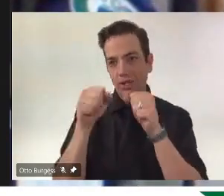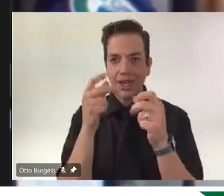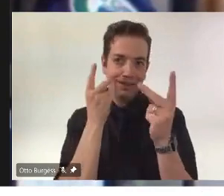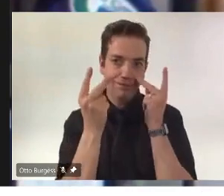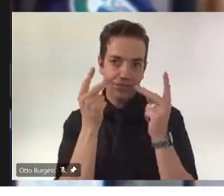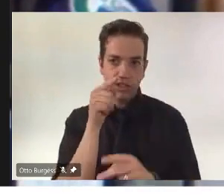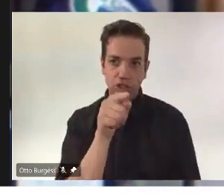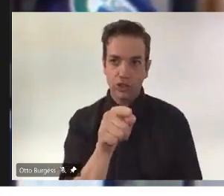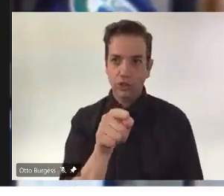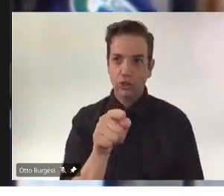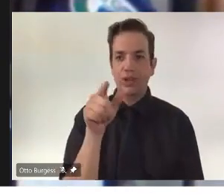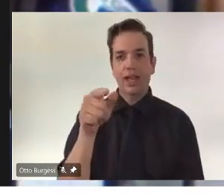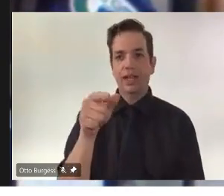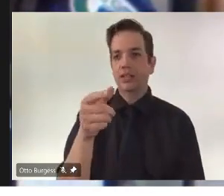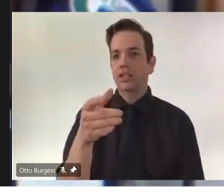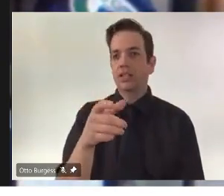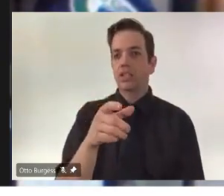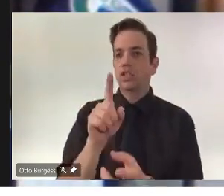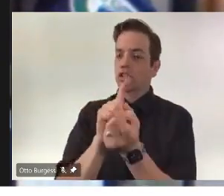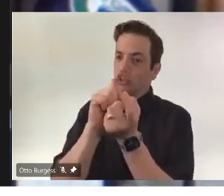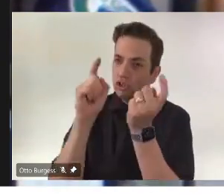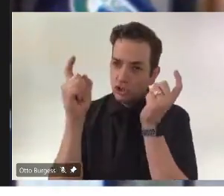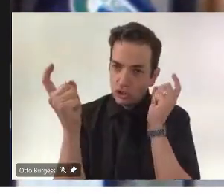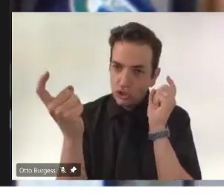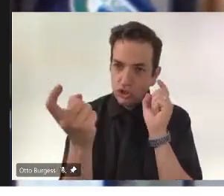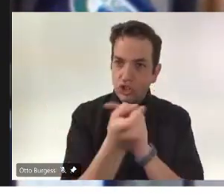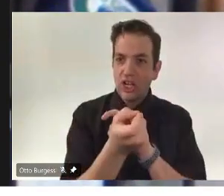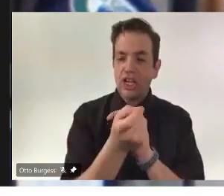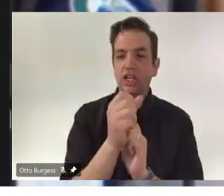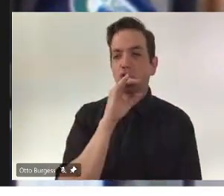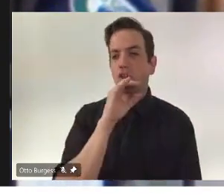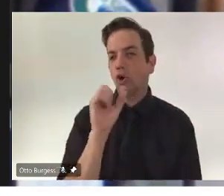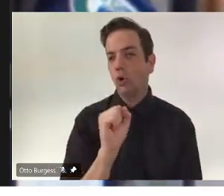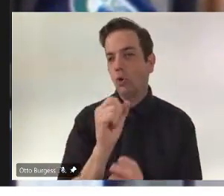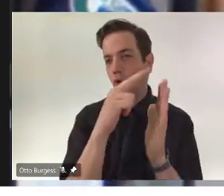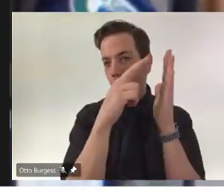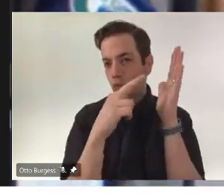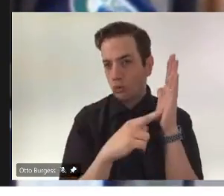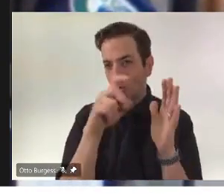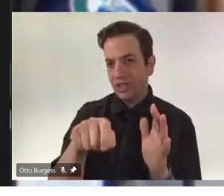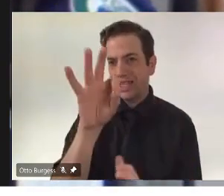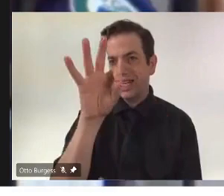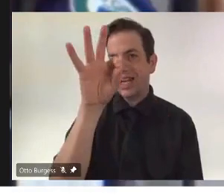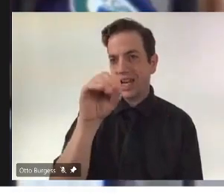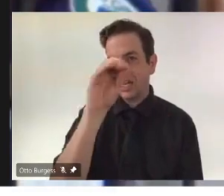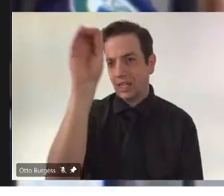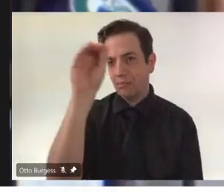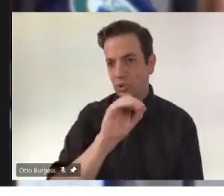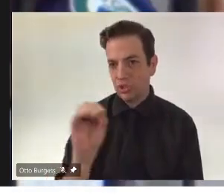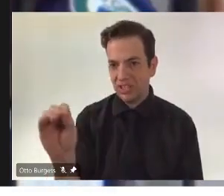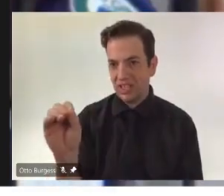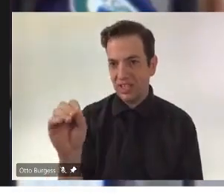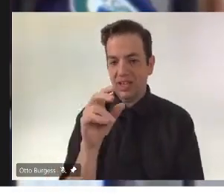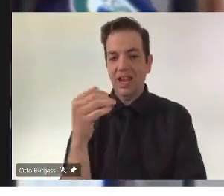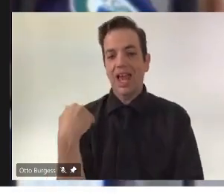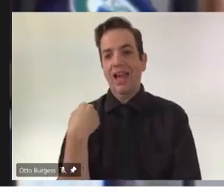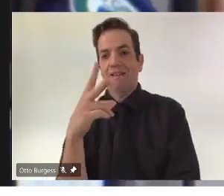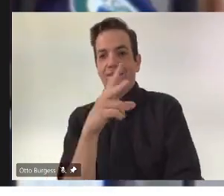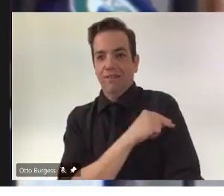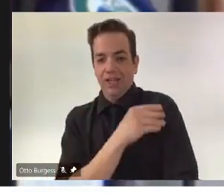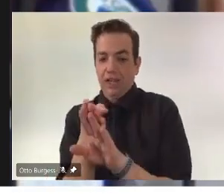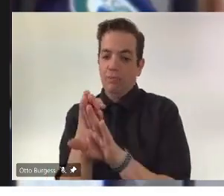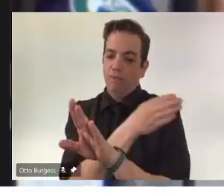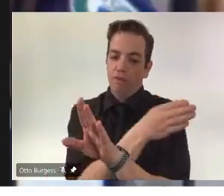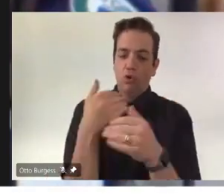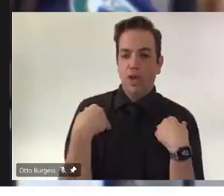needing to be vaccinated to be fully vaccinated before allowing visitors. We are also very close now to reaching our step